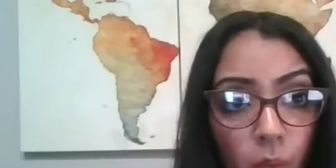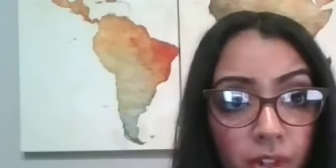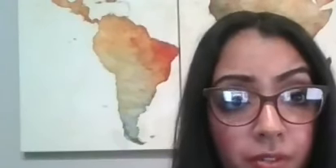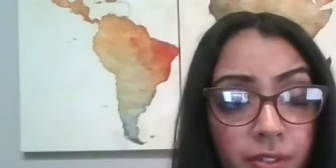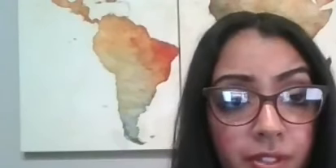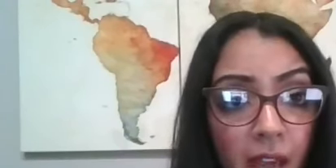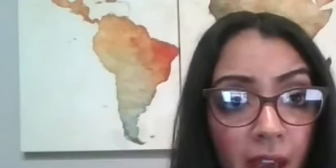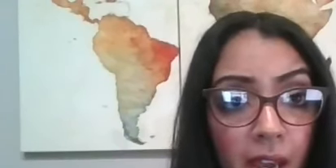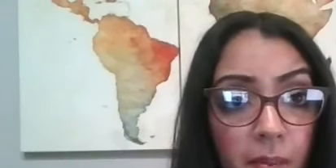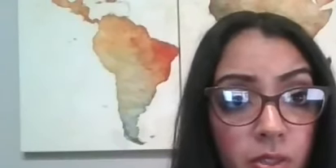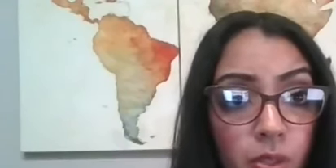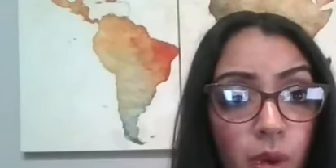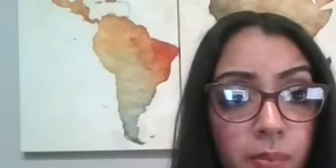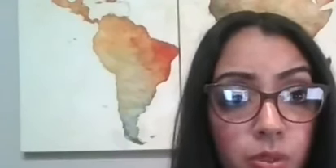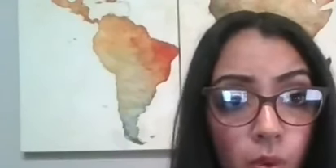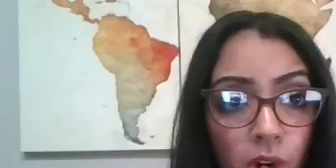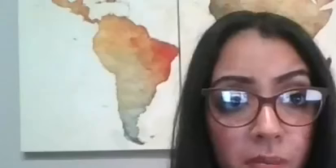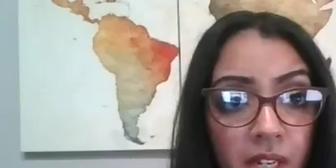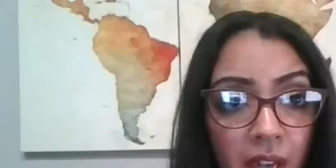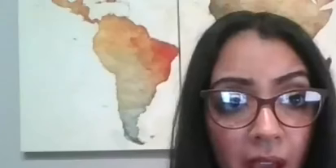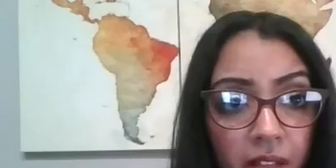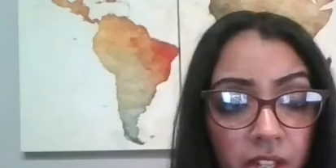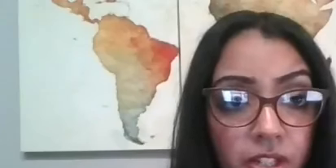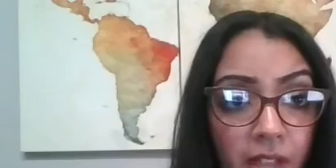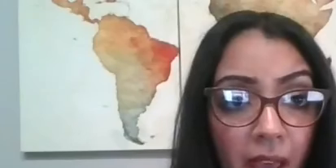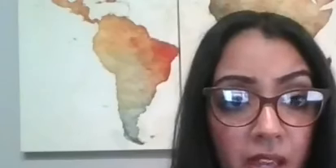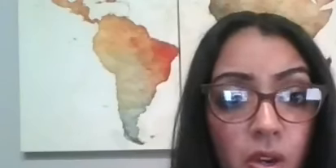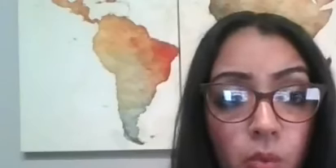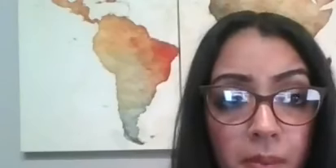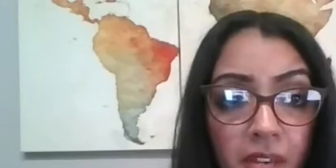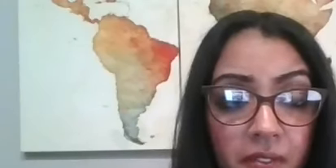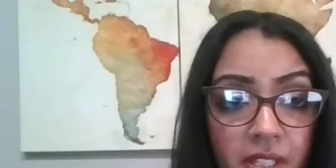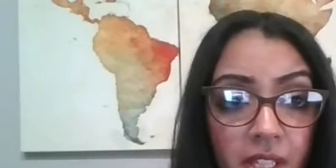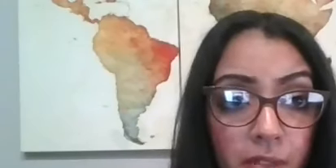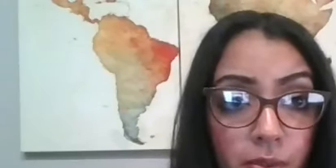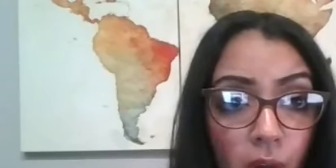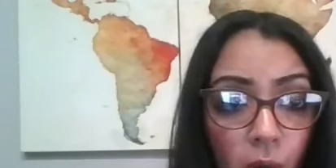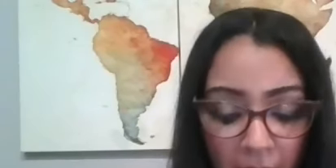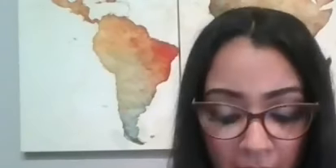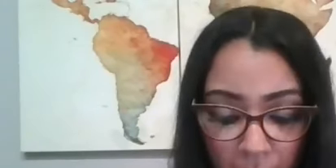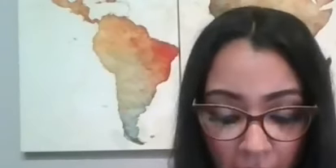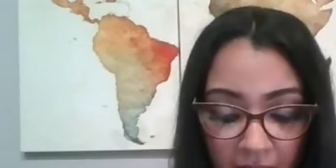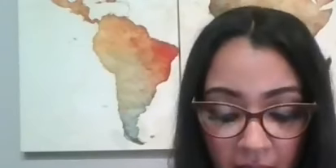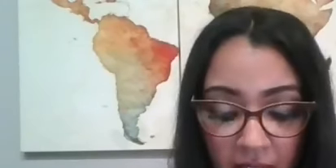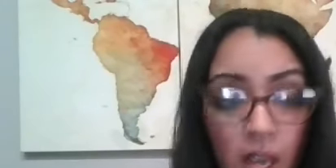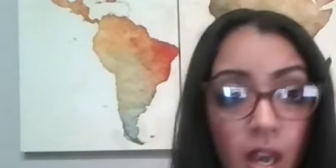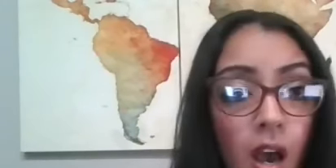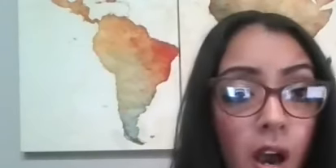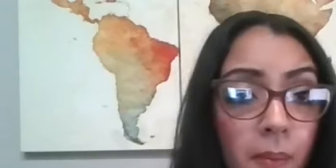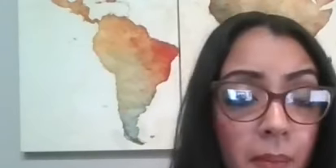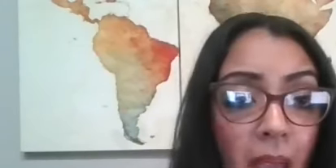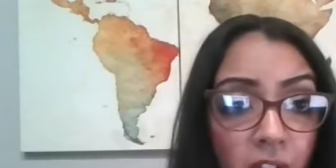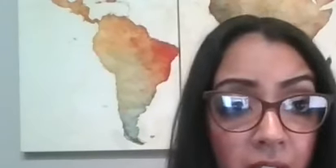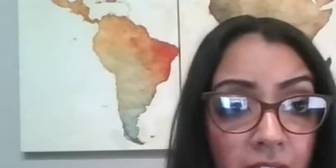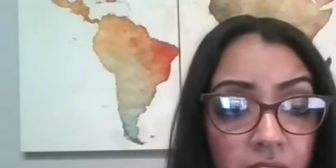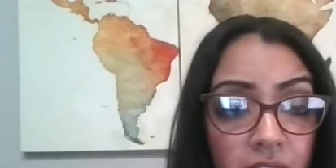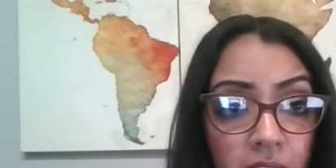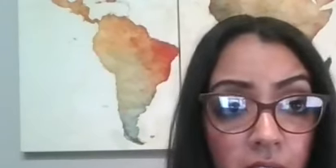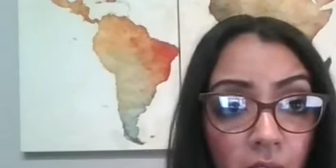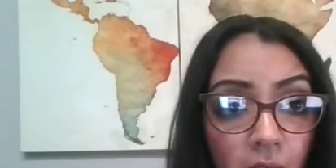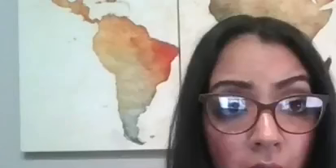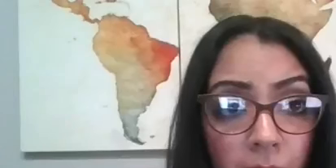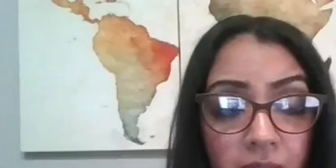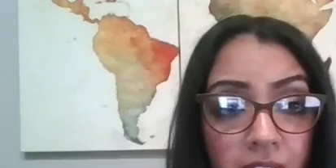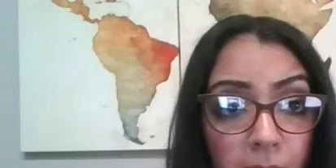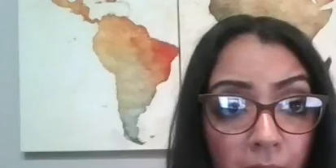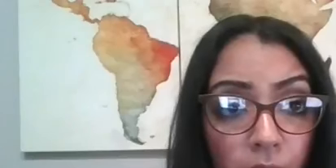this is a wonderful time to absorb the knowledge that will be given to get through the home buying process um at our agency